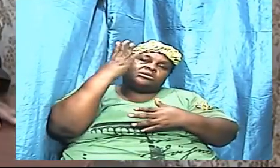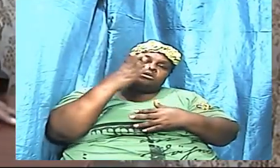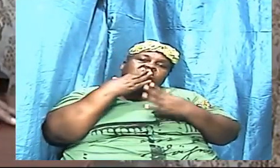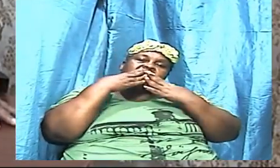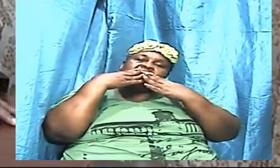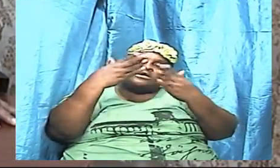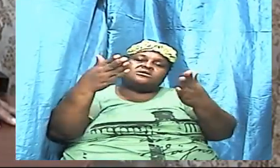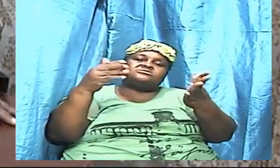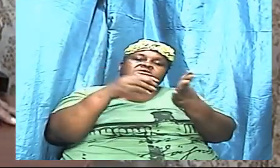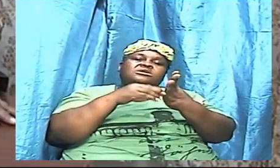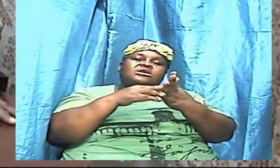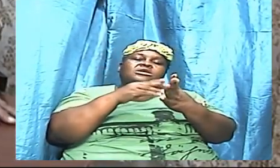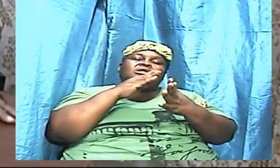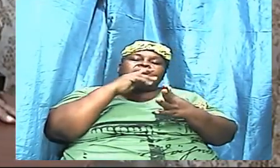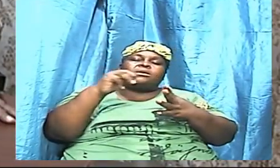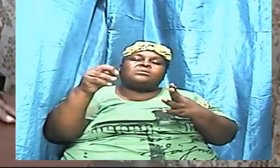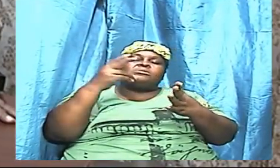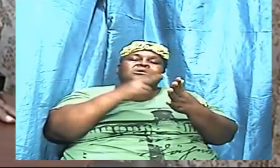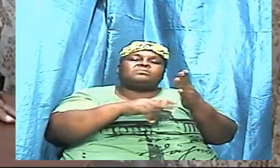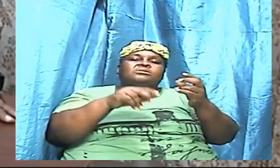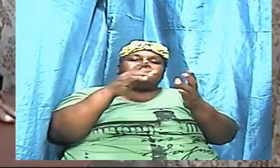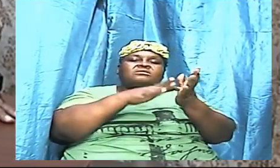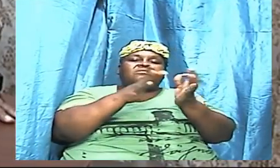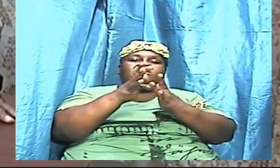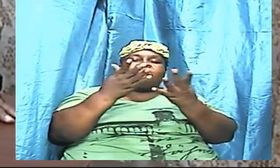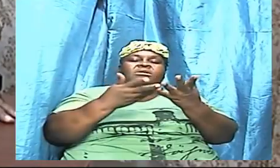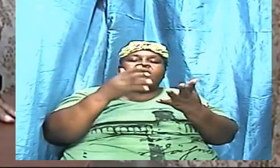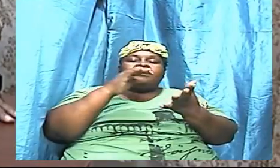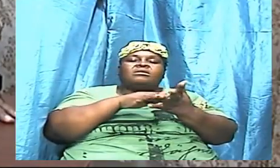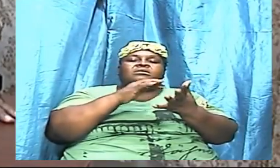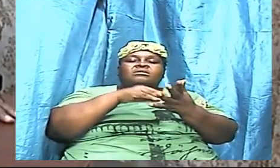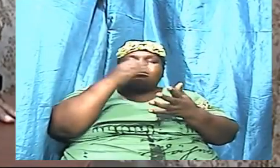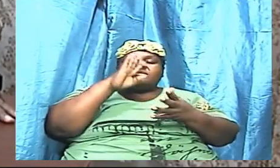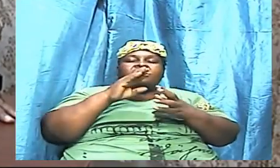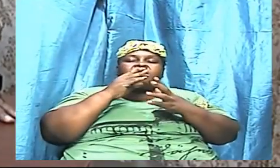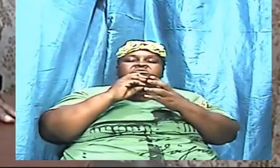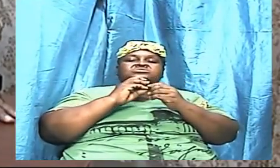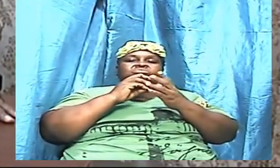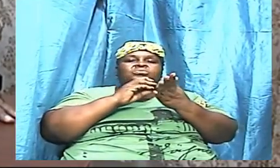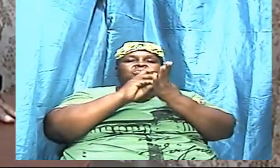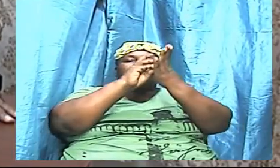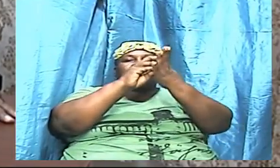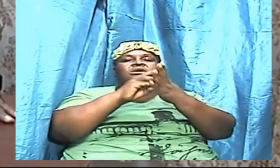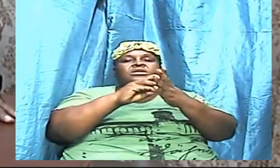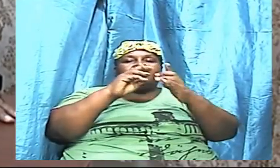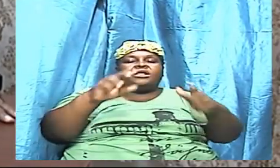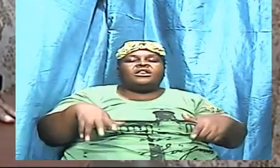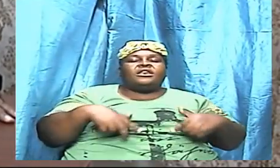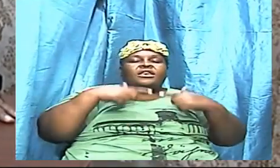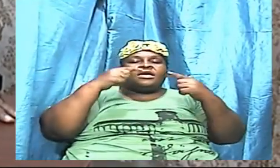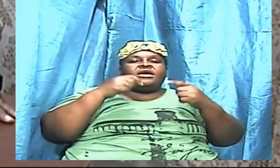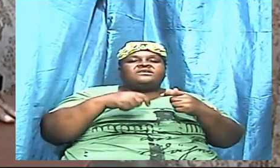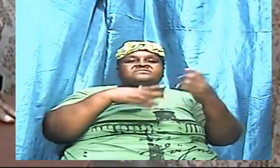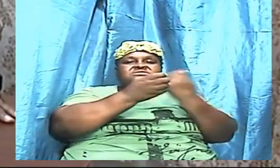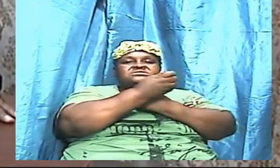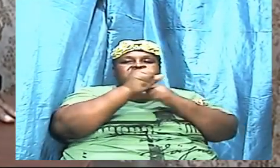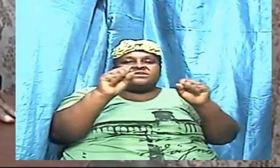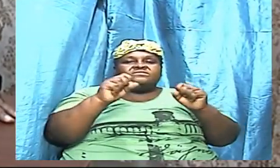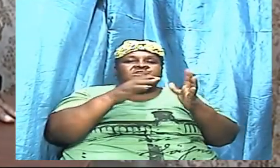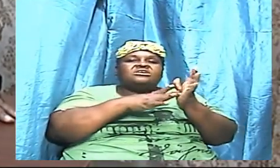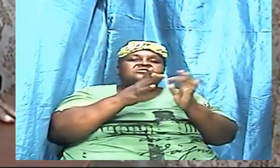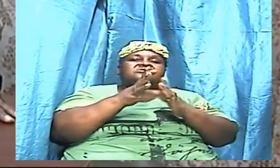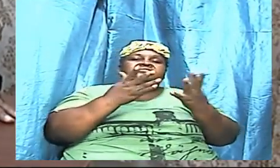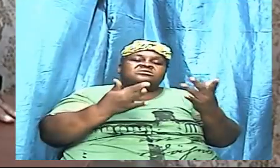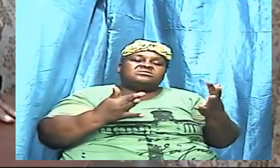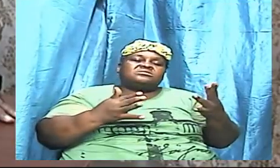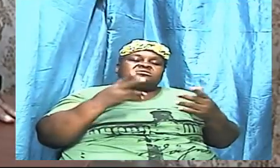a part of Bible study and God's willing next week if our lives are spared and Jesus tarry see you